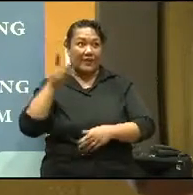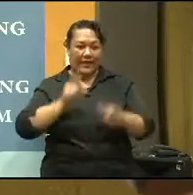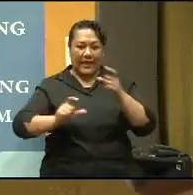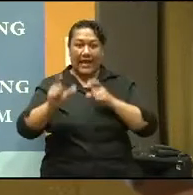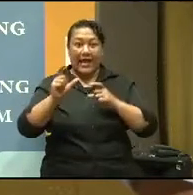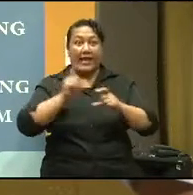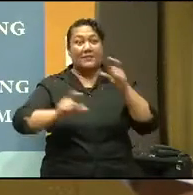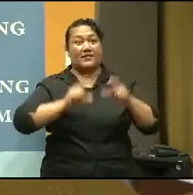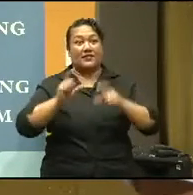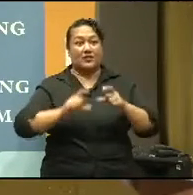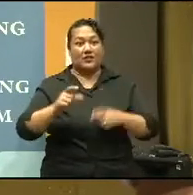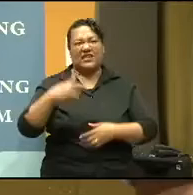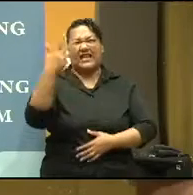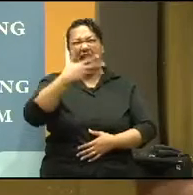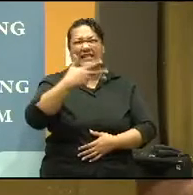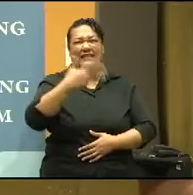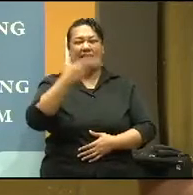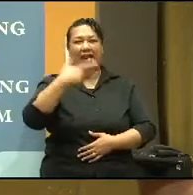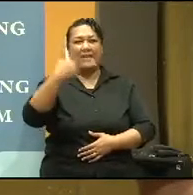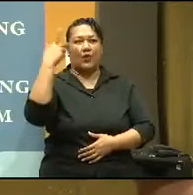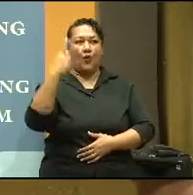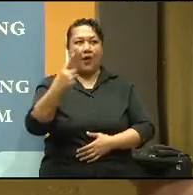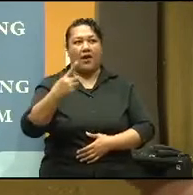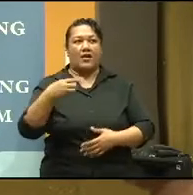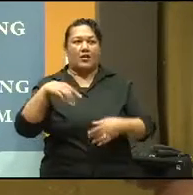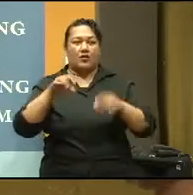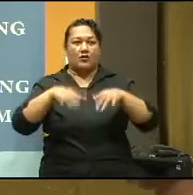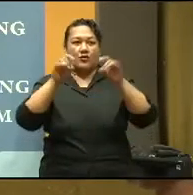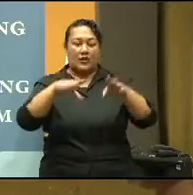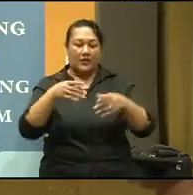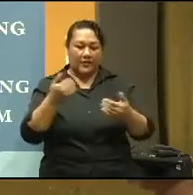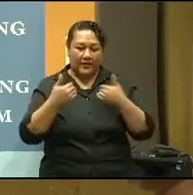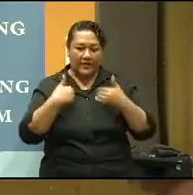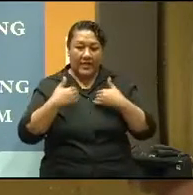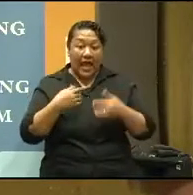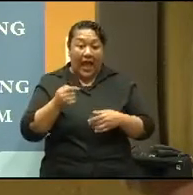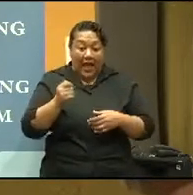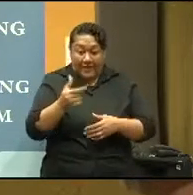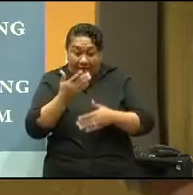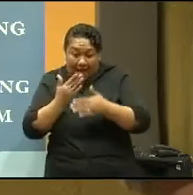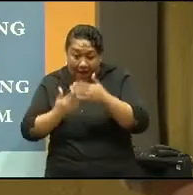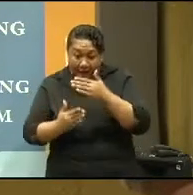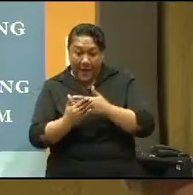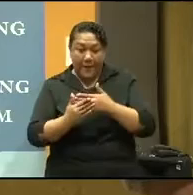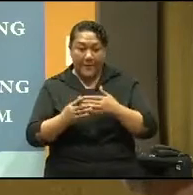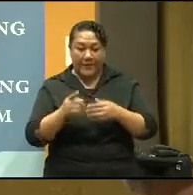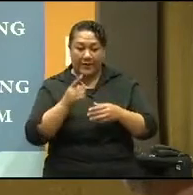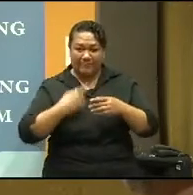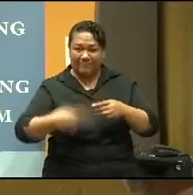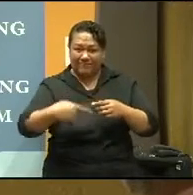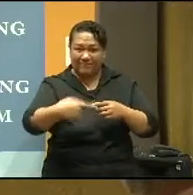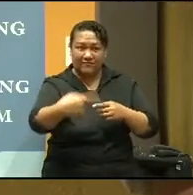University in 1981. After a Humboldt Fellowship at the Max Planck Institute and postdoctoral positions at Colorado